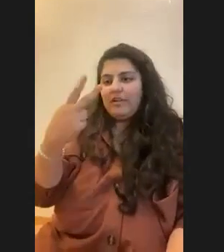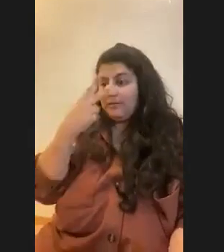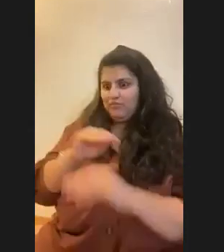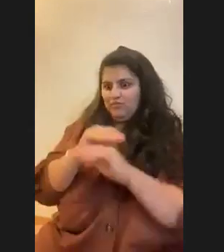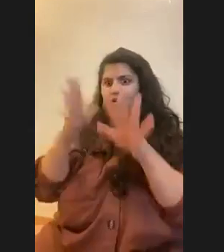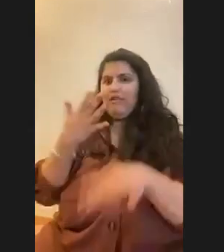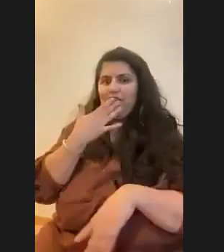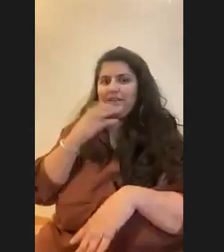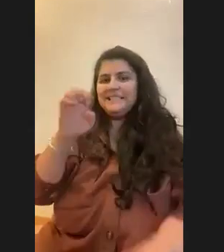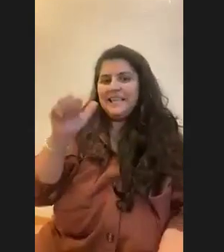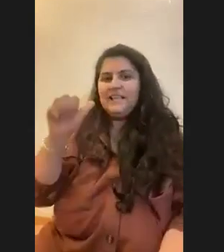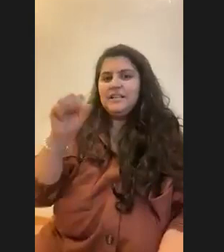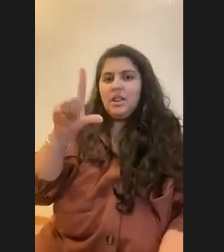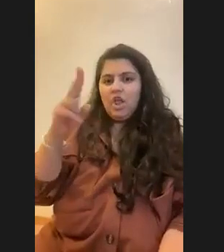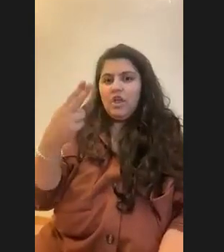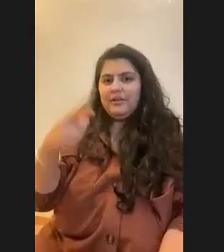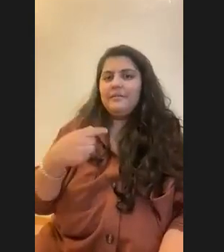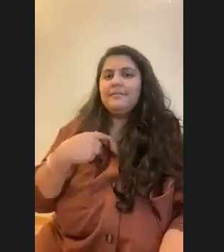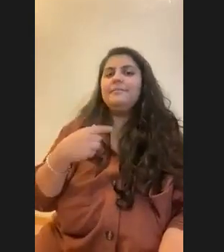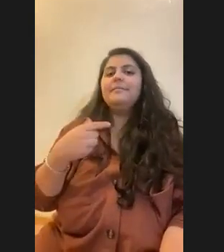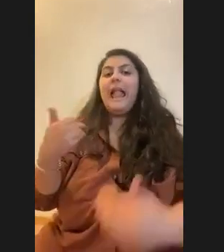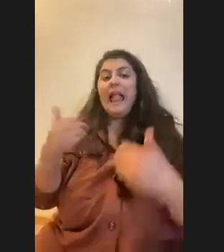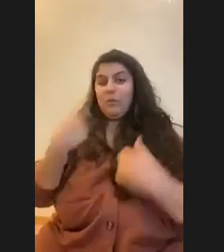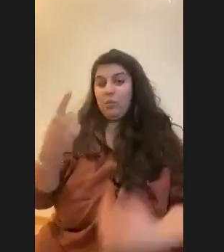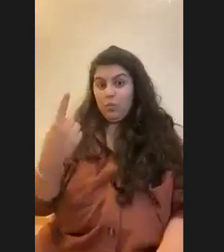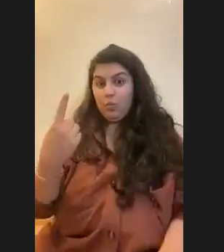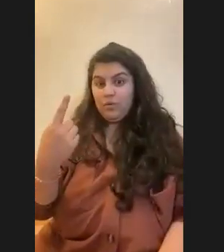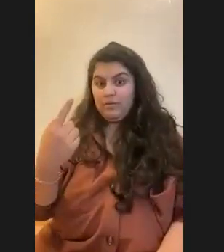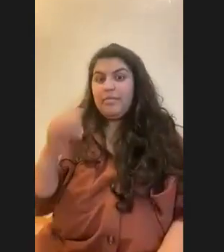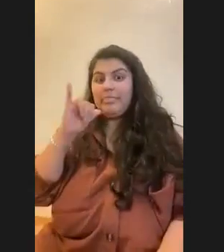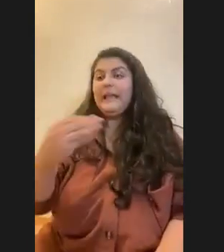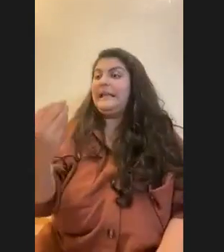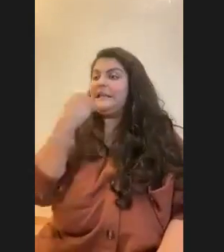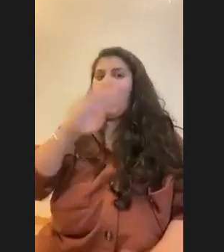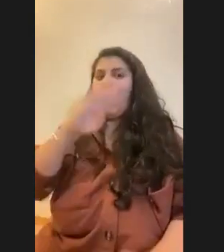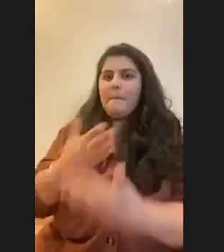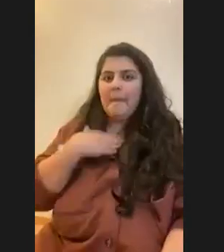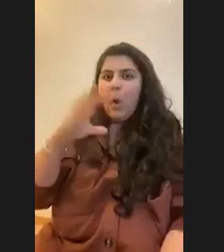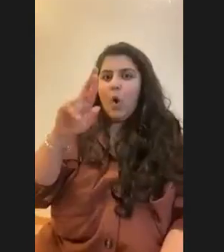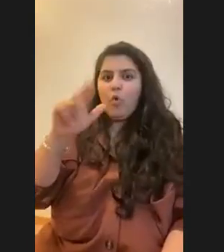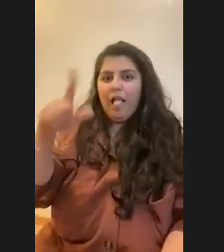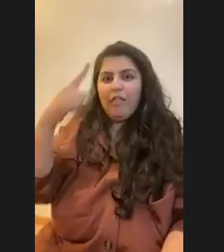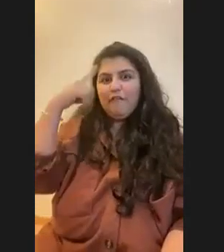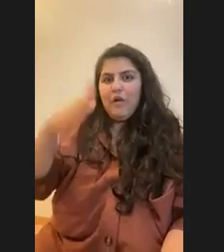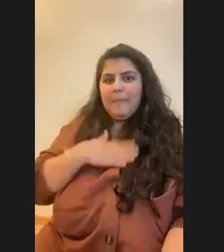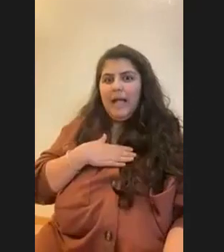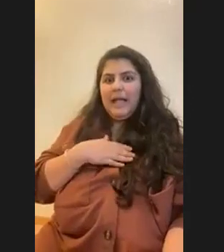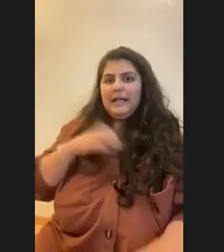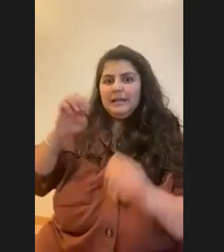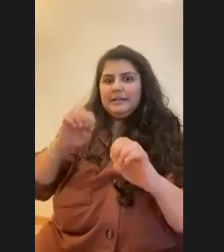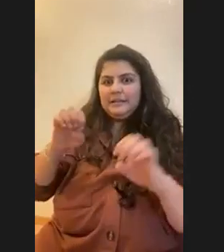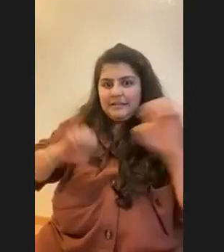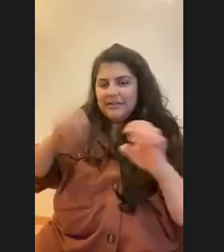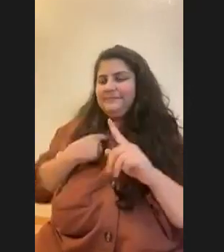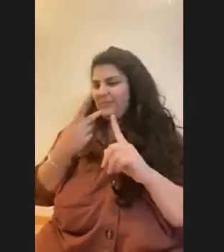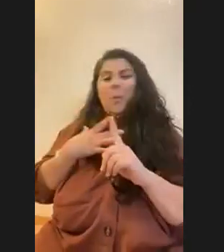pretty. I only like the pretty ones. There's one that's like eat that ate all of my coral and my experiment. They ate like an entire species. And so I don't,